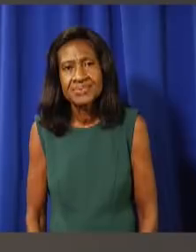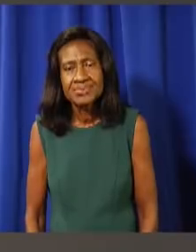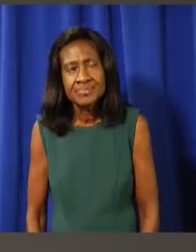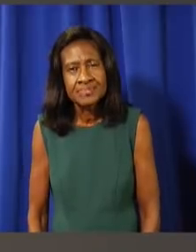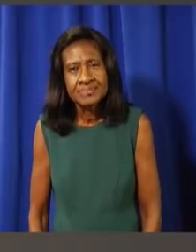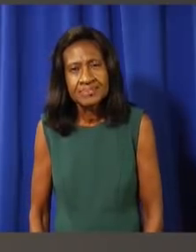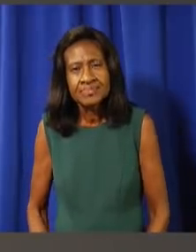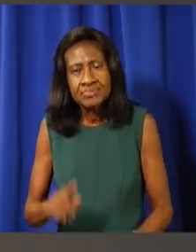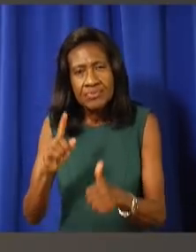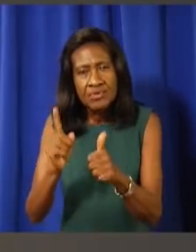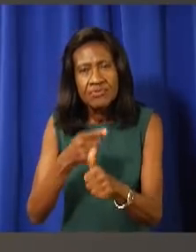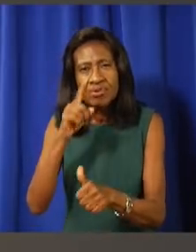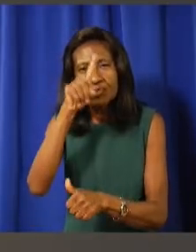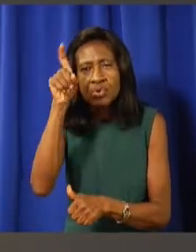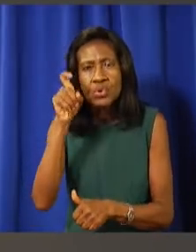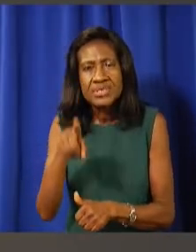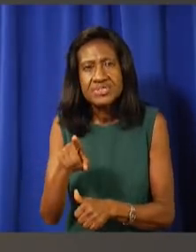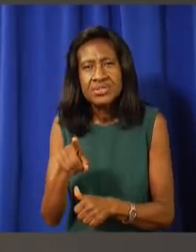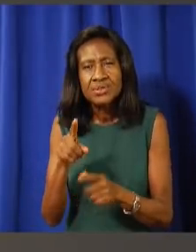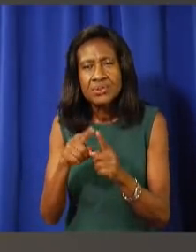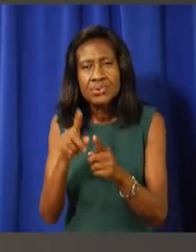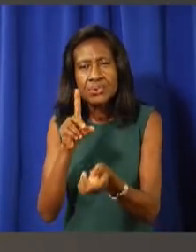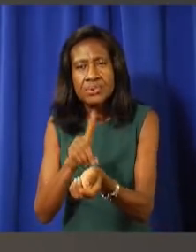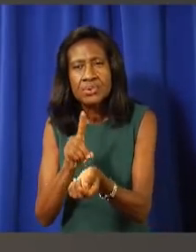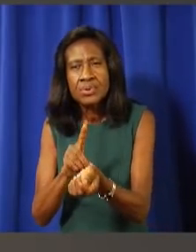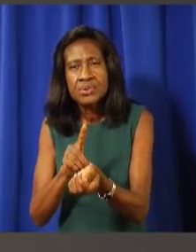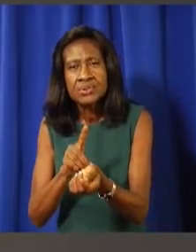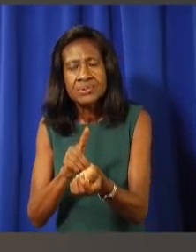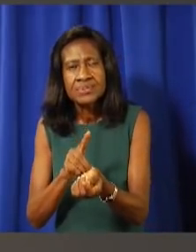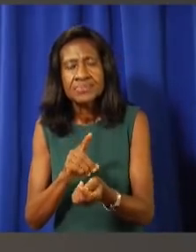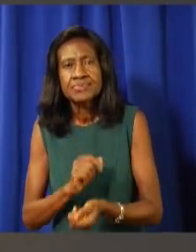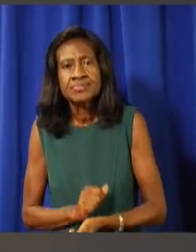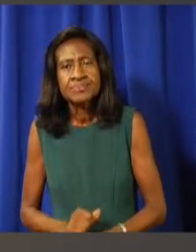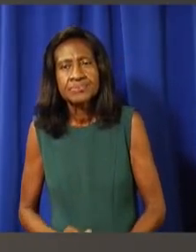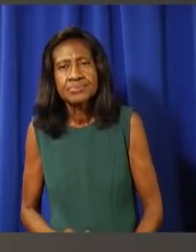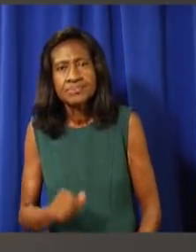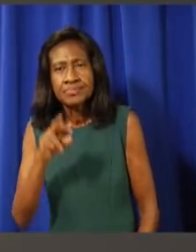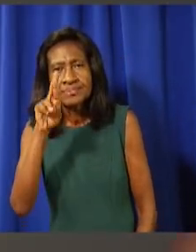My first question is to Dr. Rodriguez. Um,